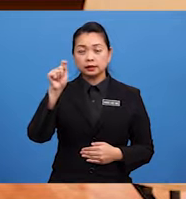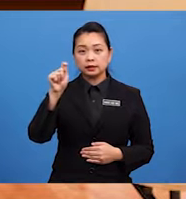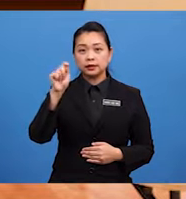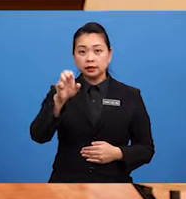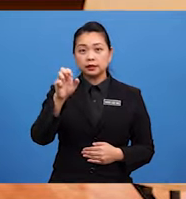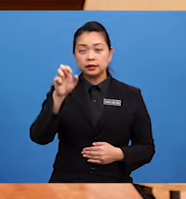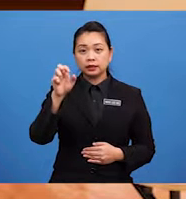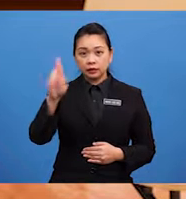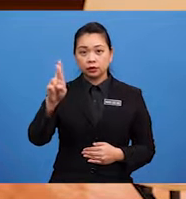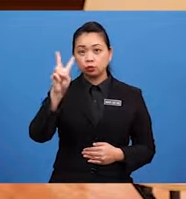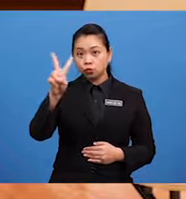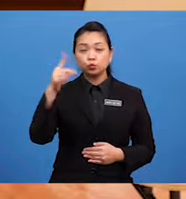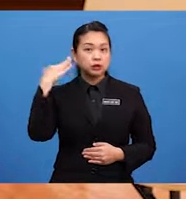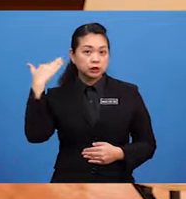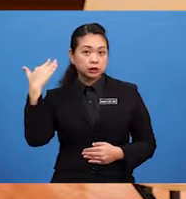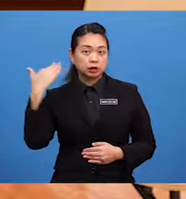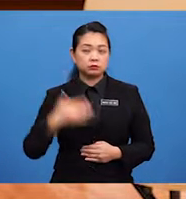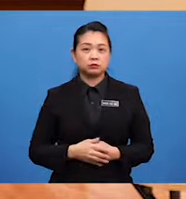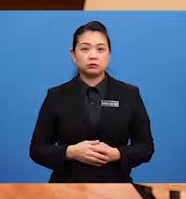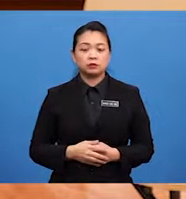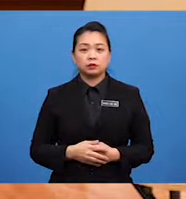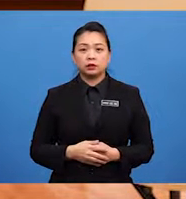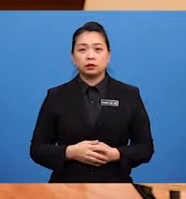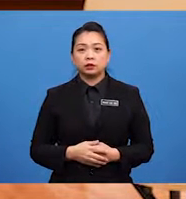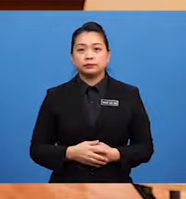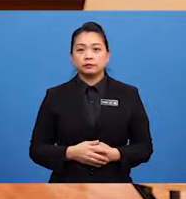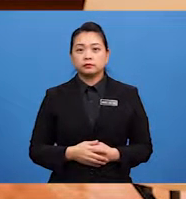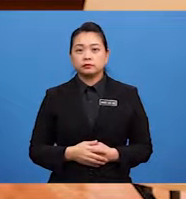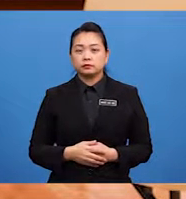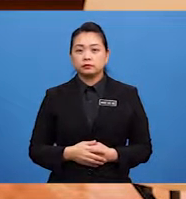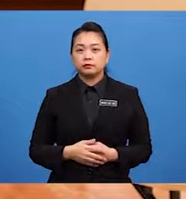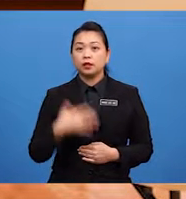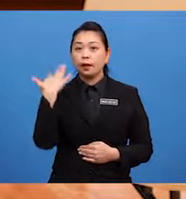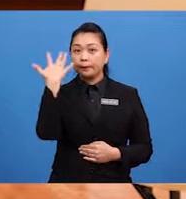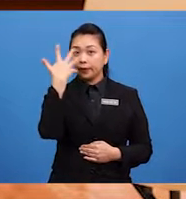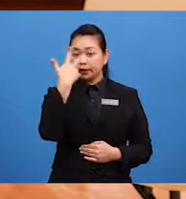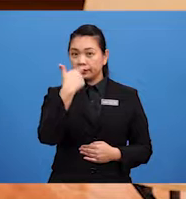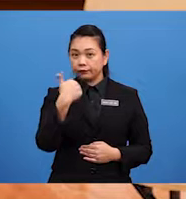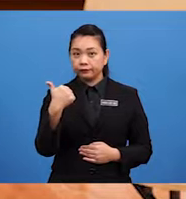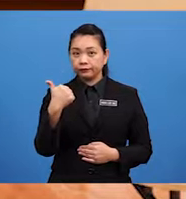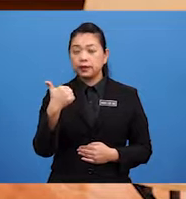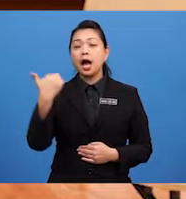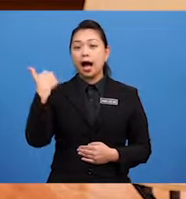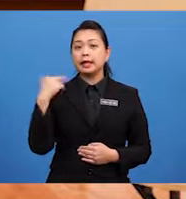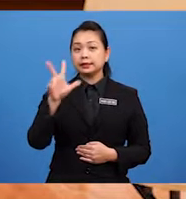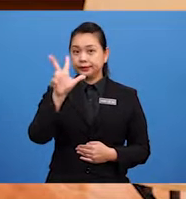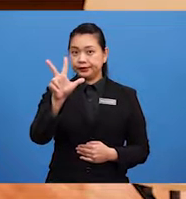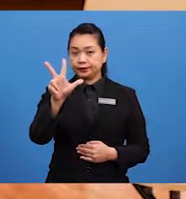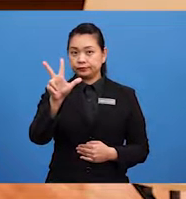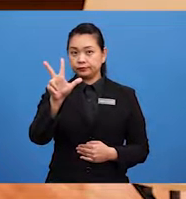The word Beautiful Has three syllables